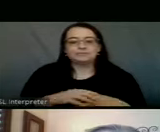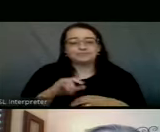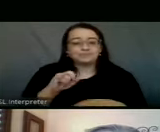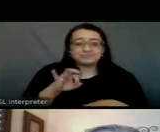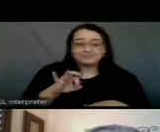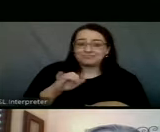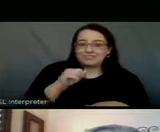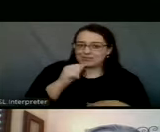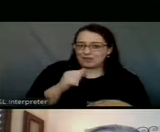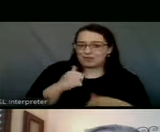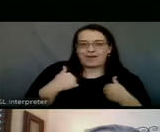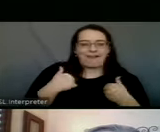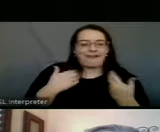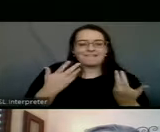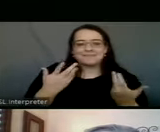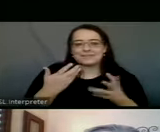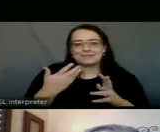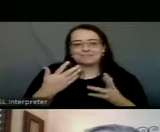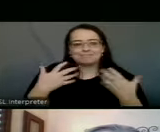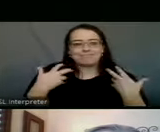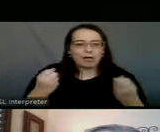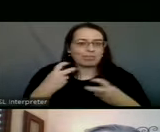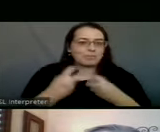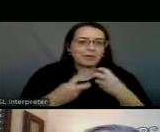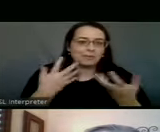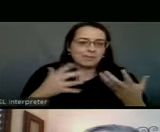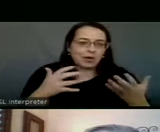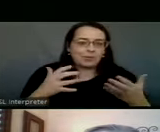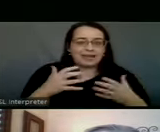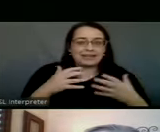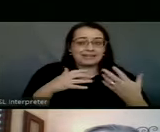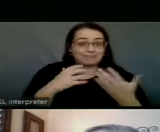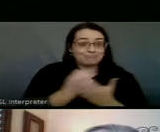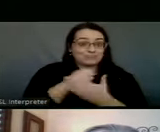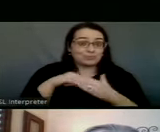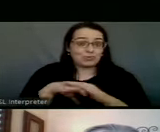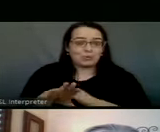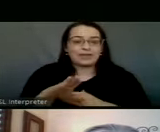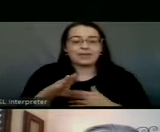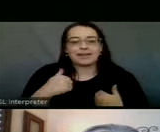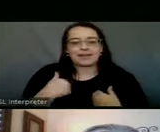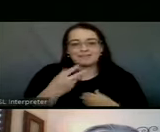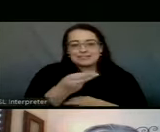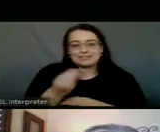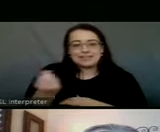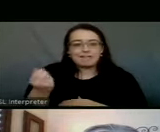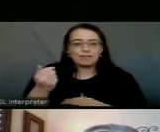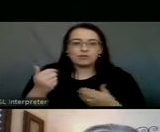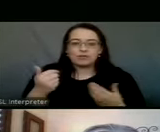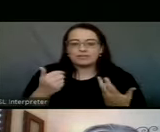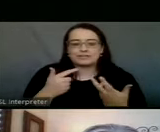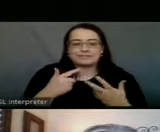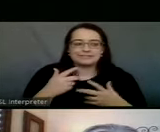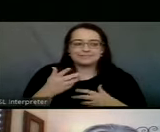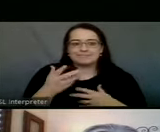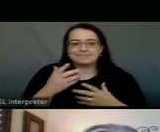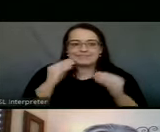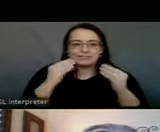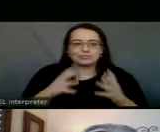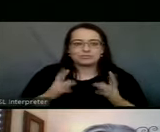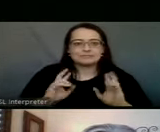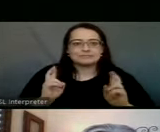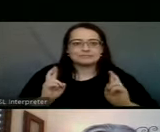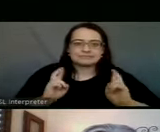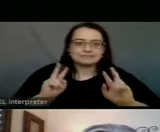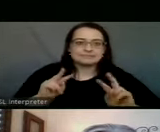if they don't have a comorbidity that gets them in the door, you know, I, I've got a number of them that are chomping at the bits, just waiting for